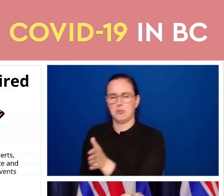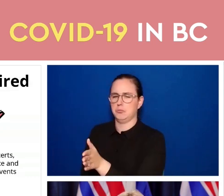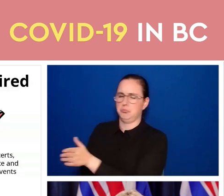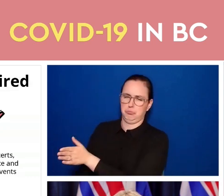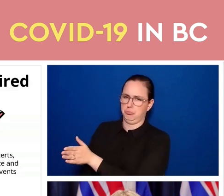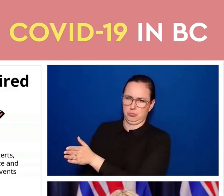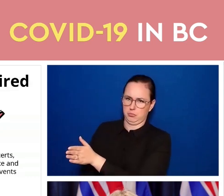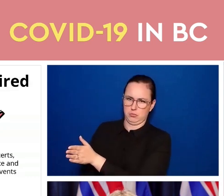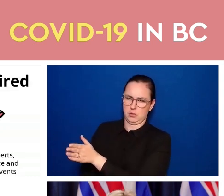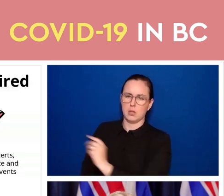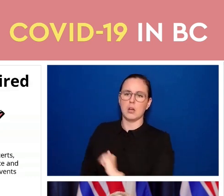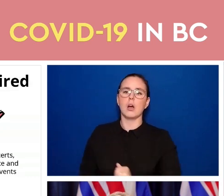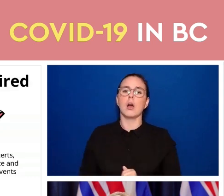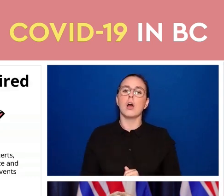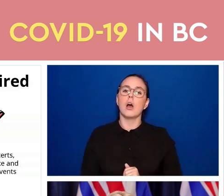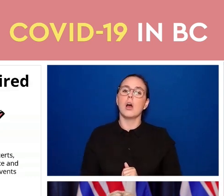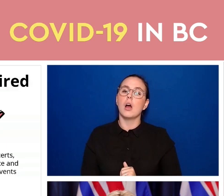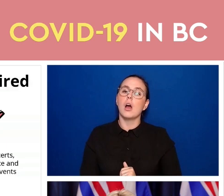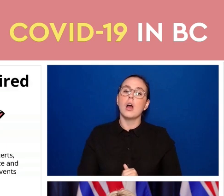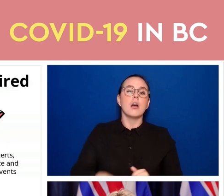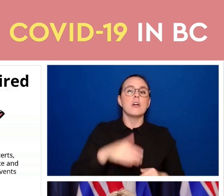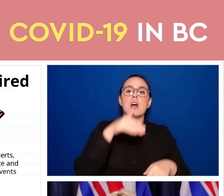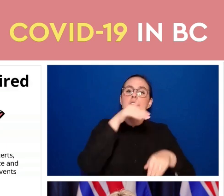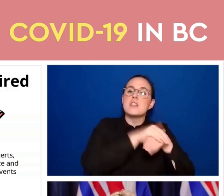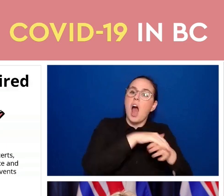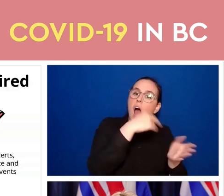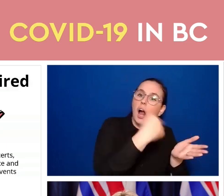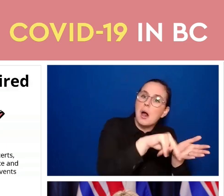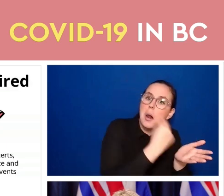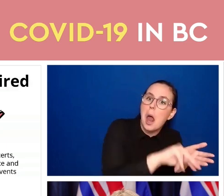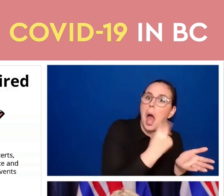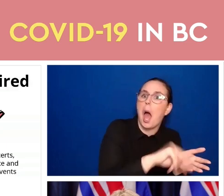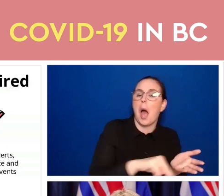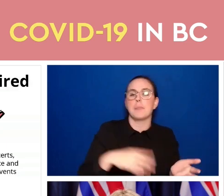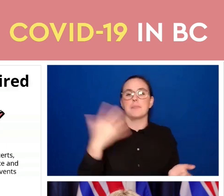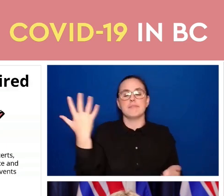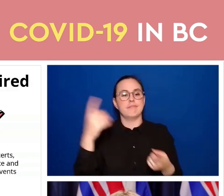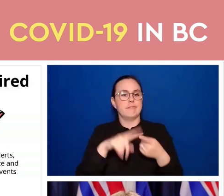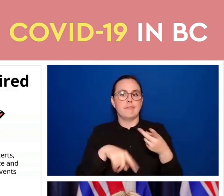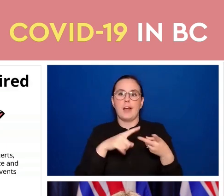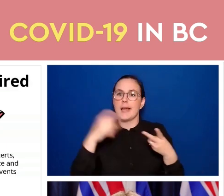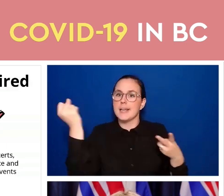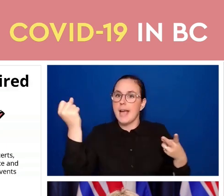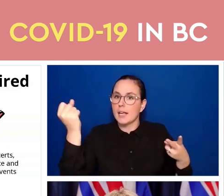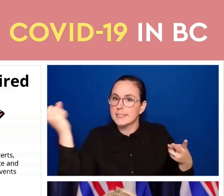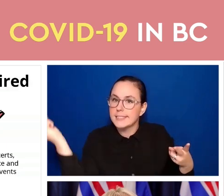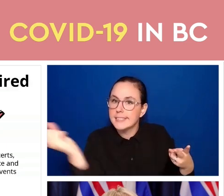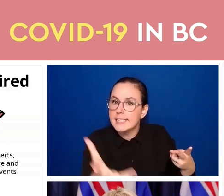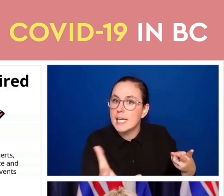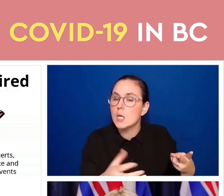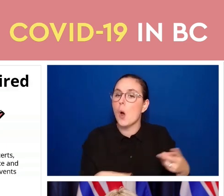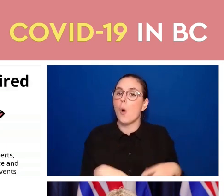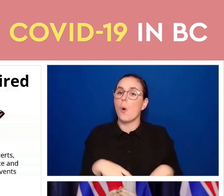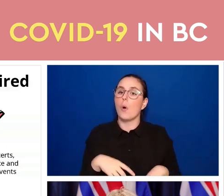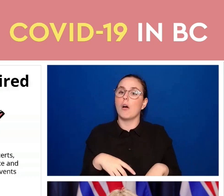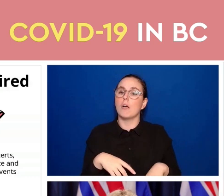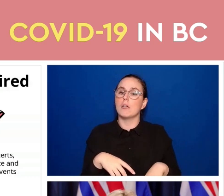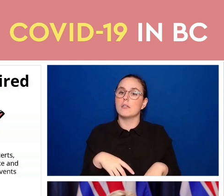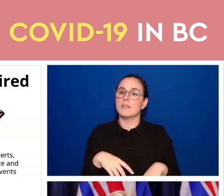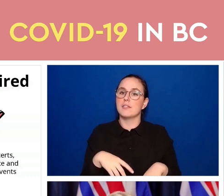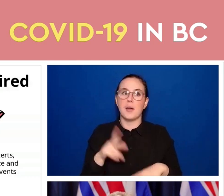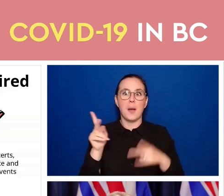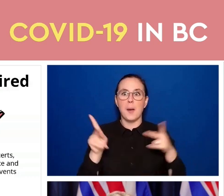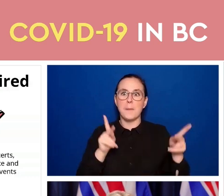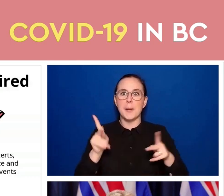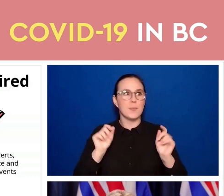are including nightclubs, casinos, and areas where people now will be able to be reassured that they can